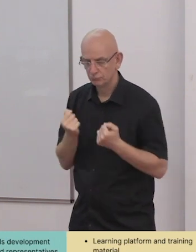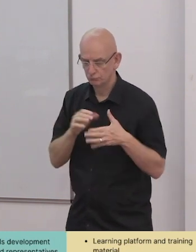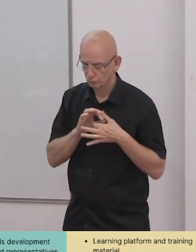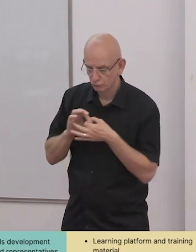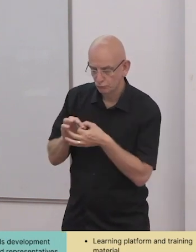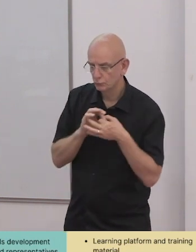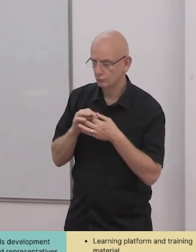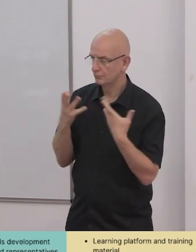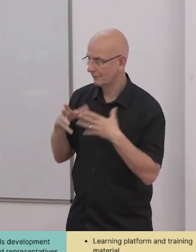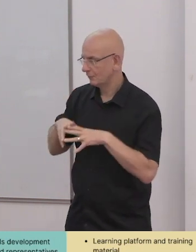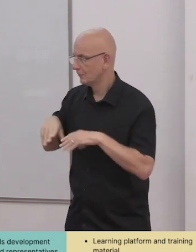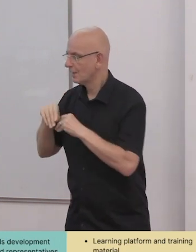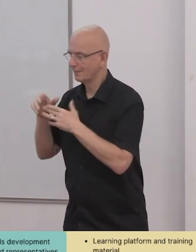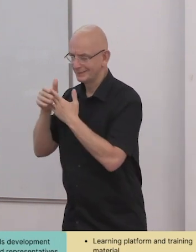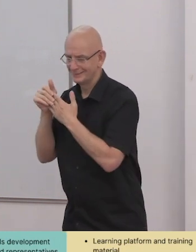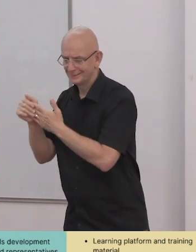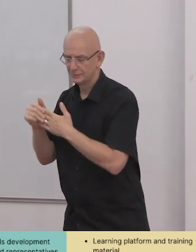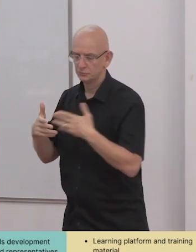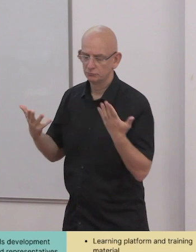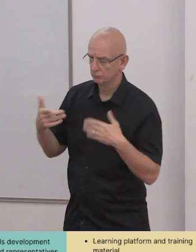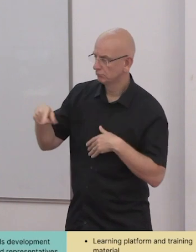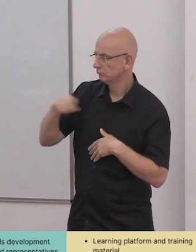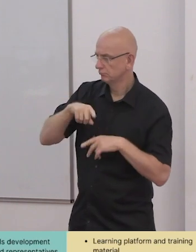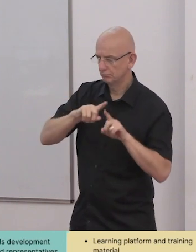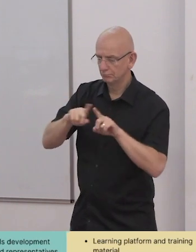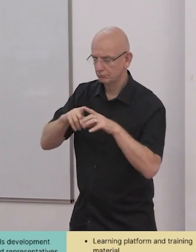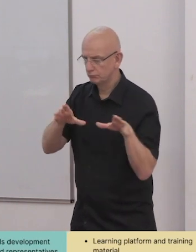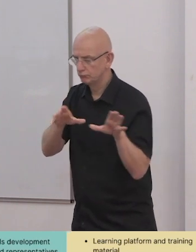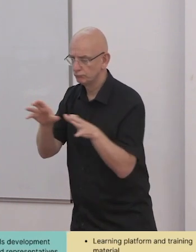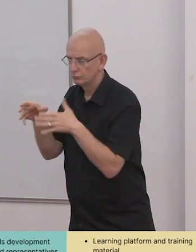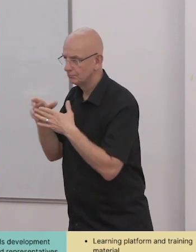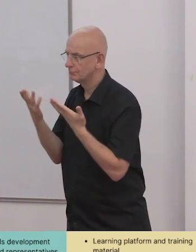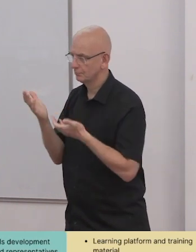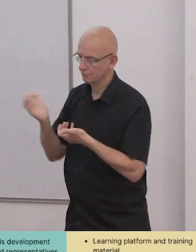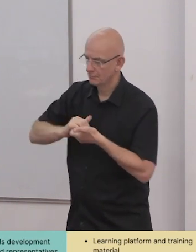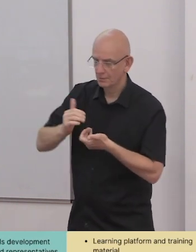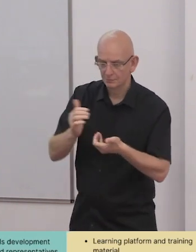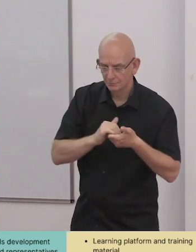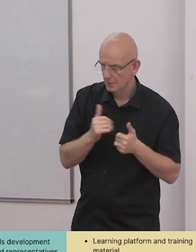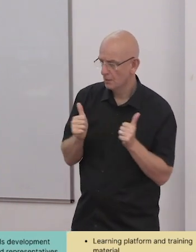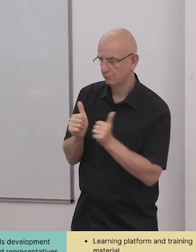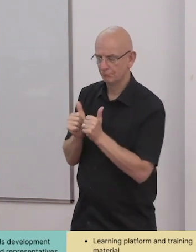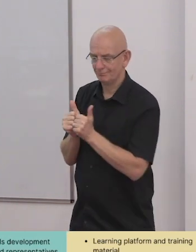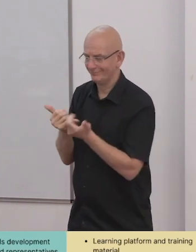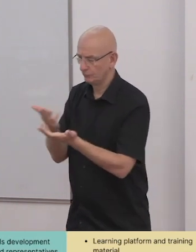build and strengthen a vision of inclusion, which is based on human rights and shared values.